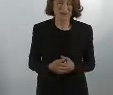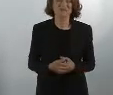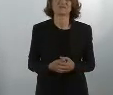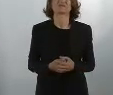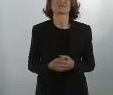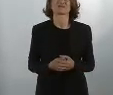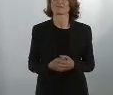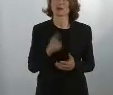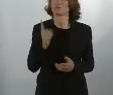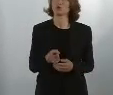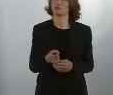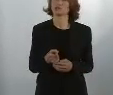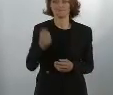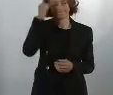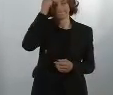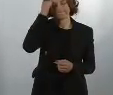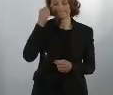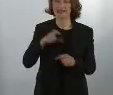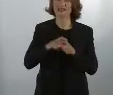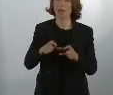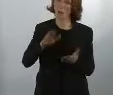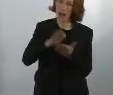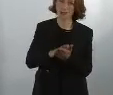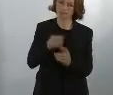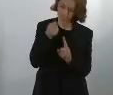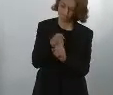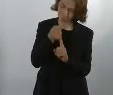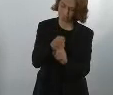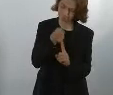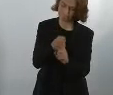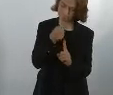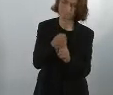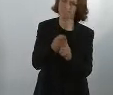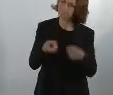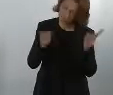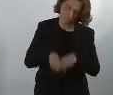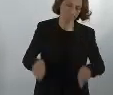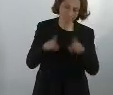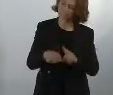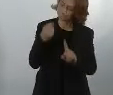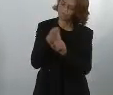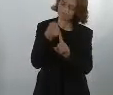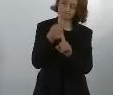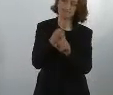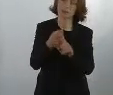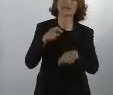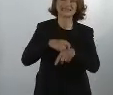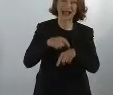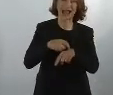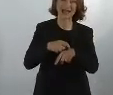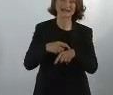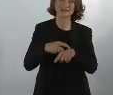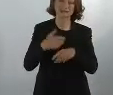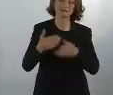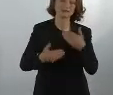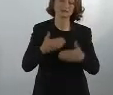a difficult issue at hand, you simply have to stick with it, you need to work on it, that you have to try time and again to